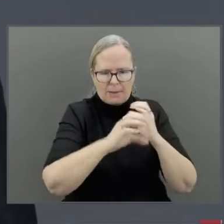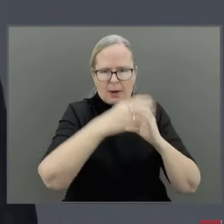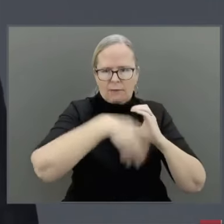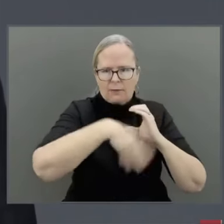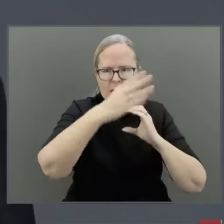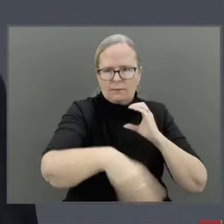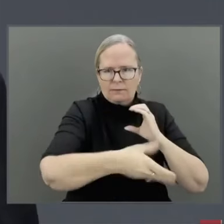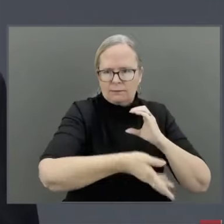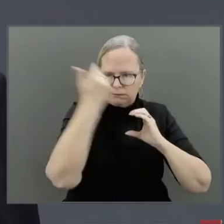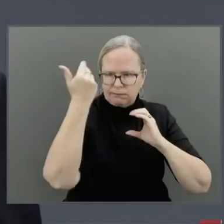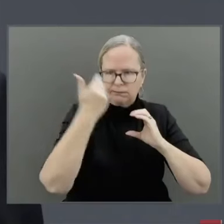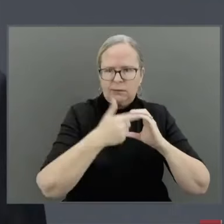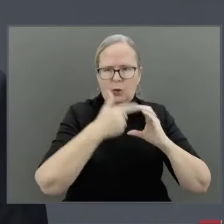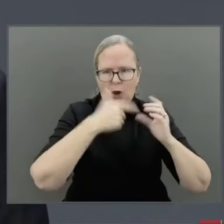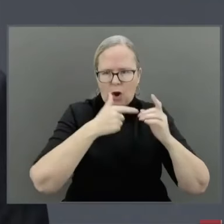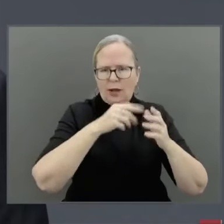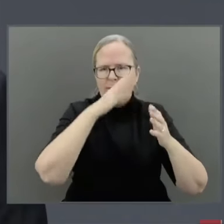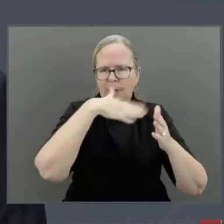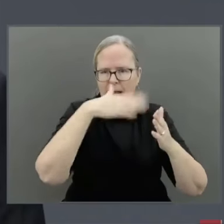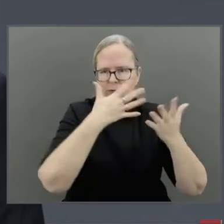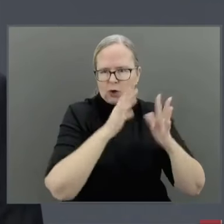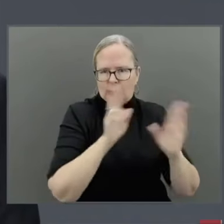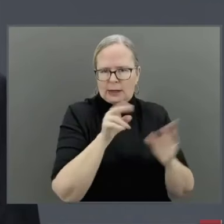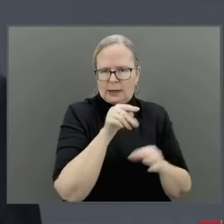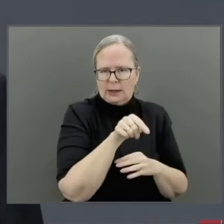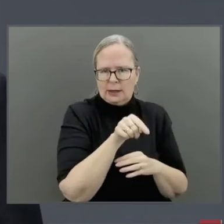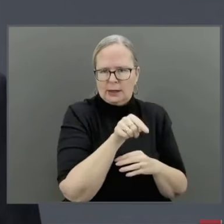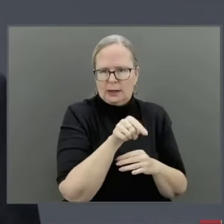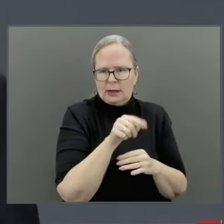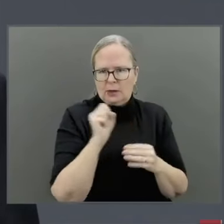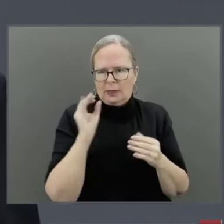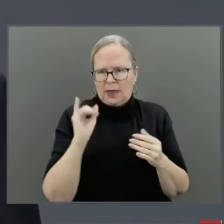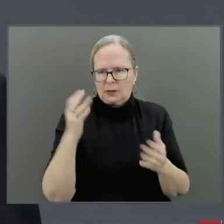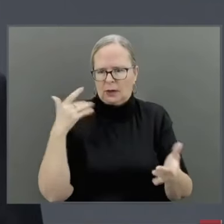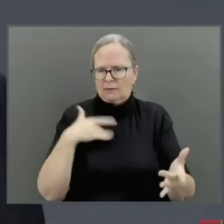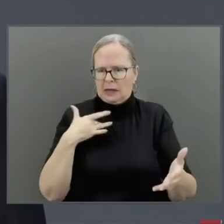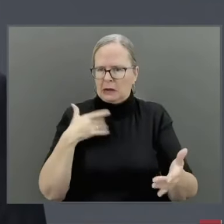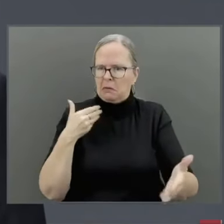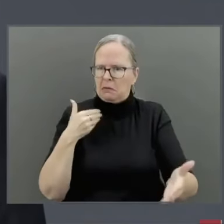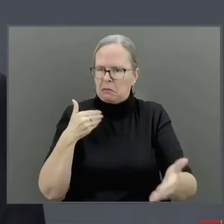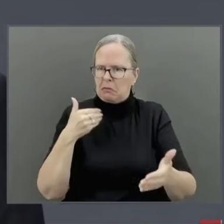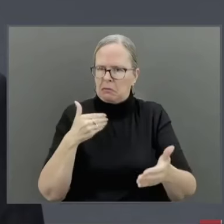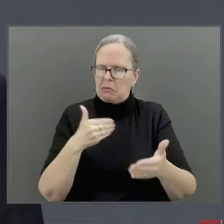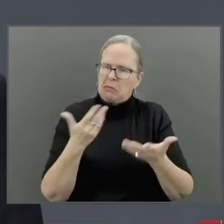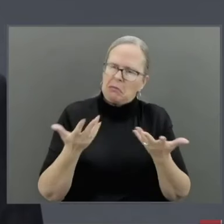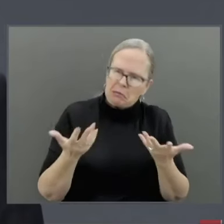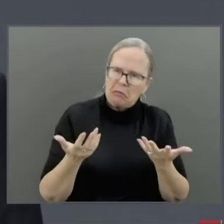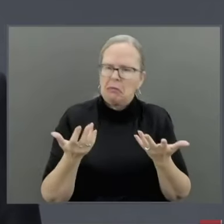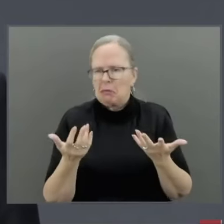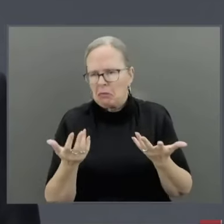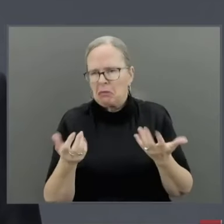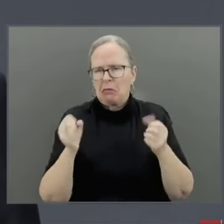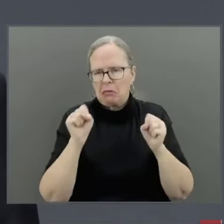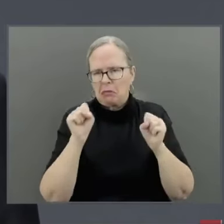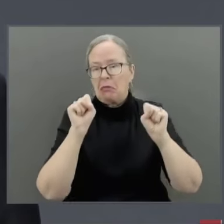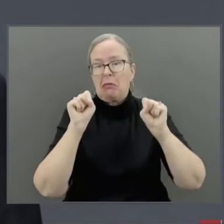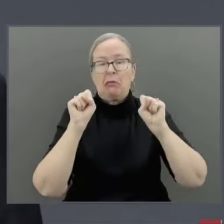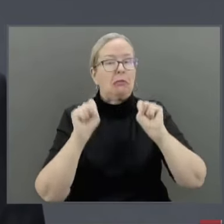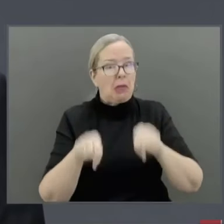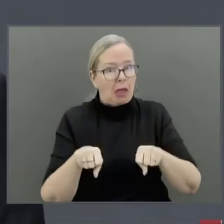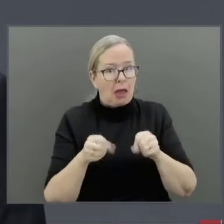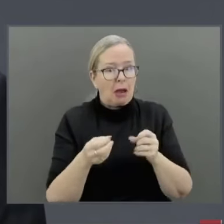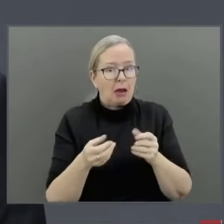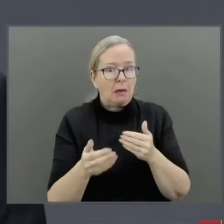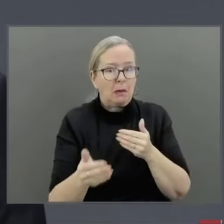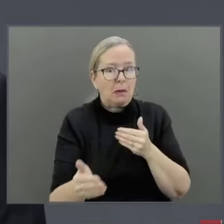it, again we become much more confident in our timeline and we're constantly trying to accelerate that as we work forward. When you're working underground